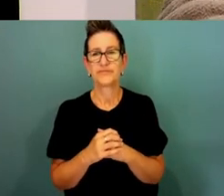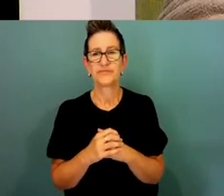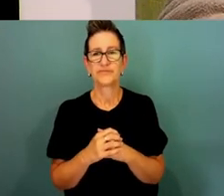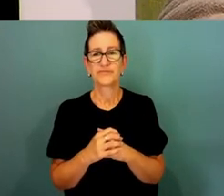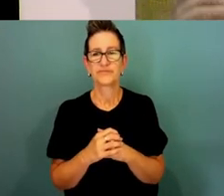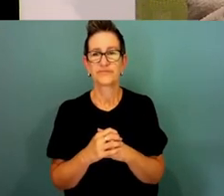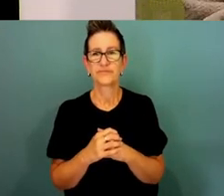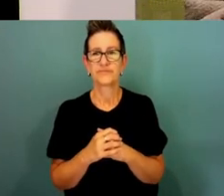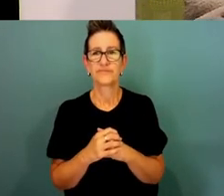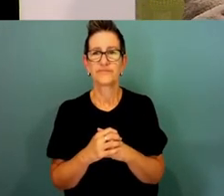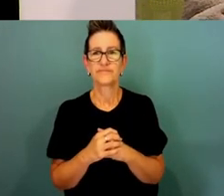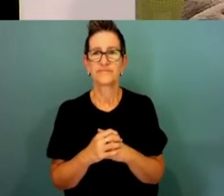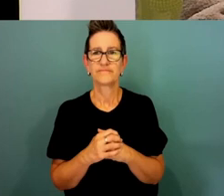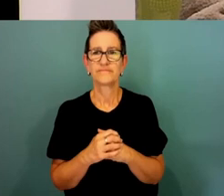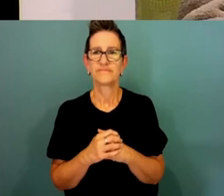Where do go from here?